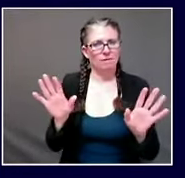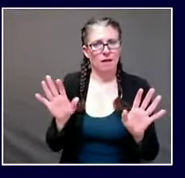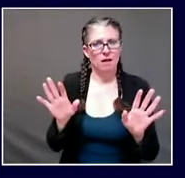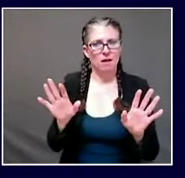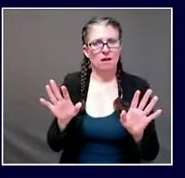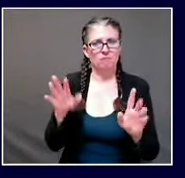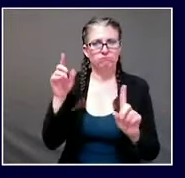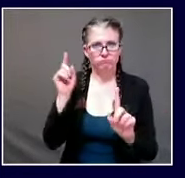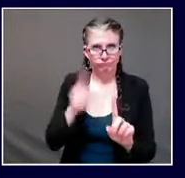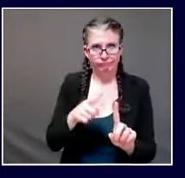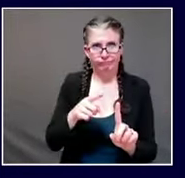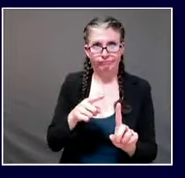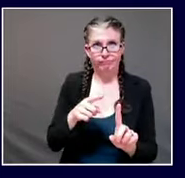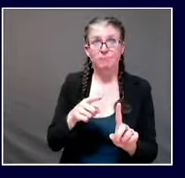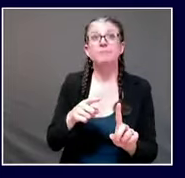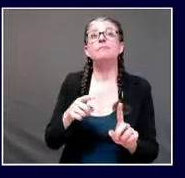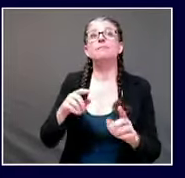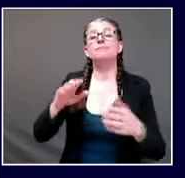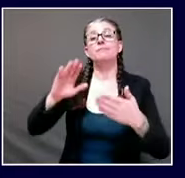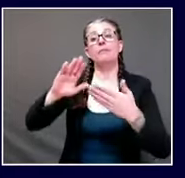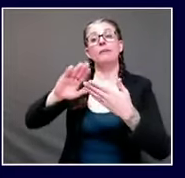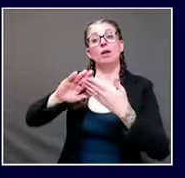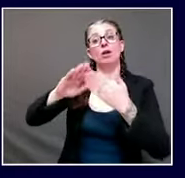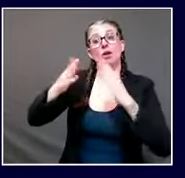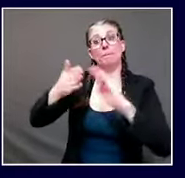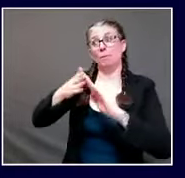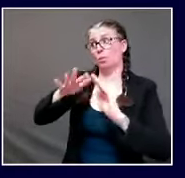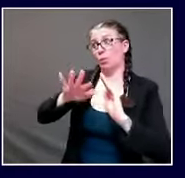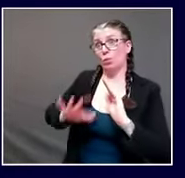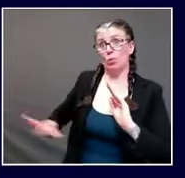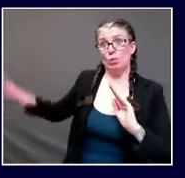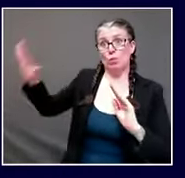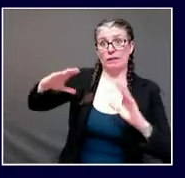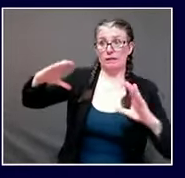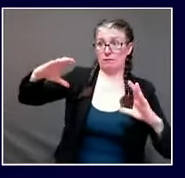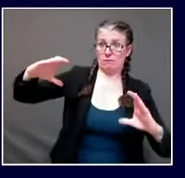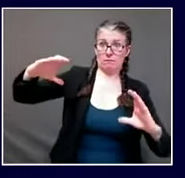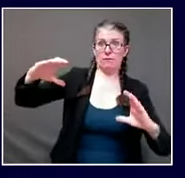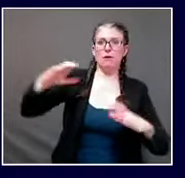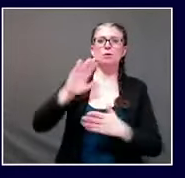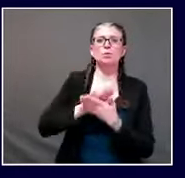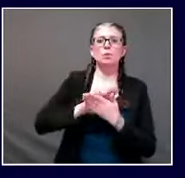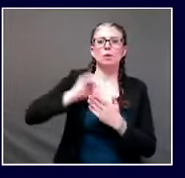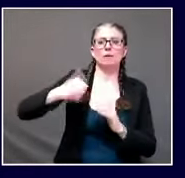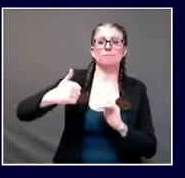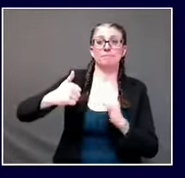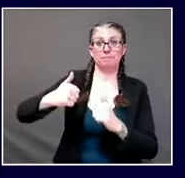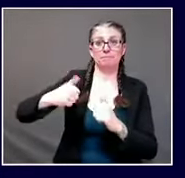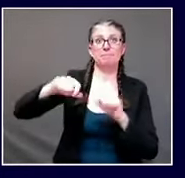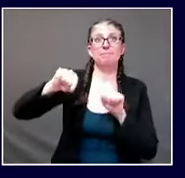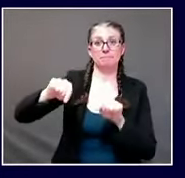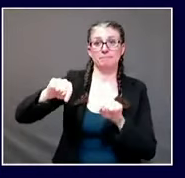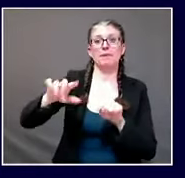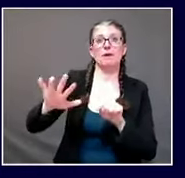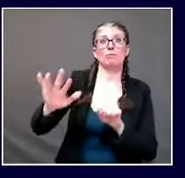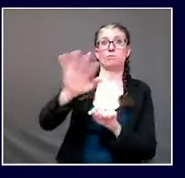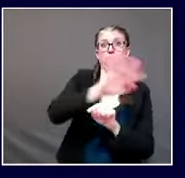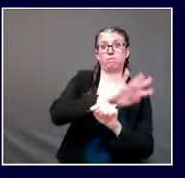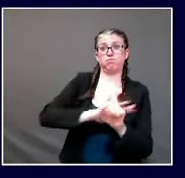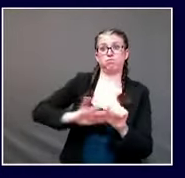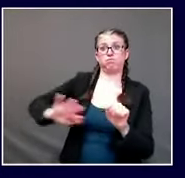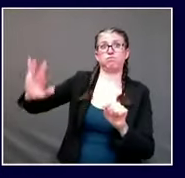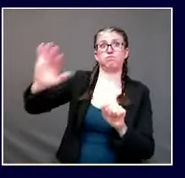community when we don't take precautions that we know we have to do we have to take for our own sake and our families and